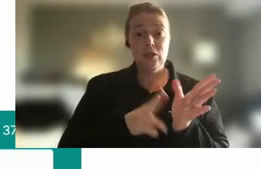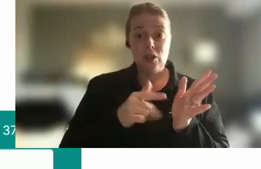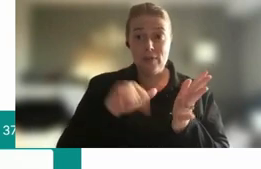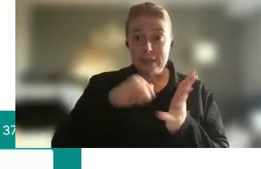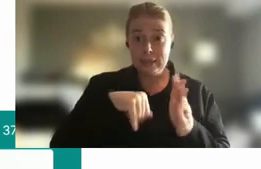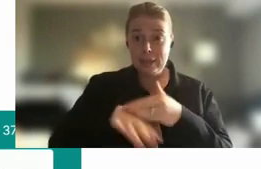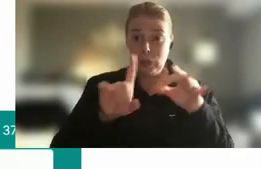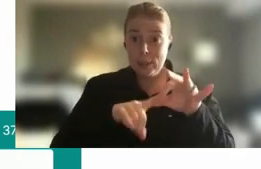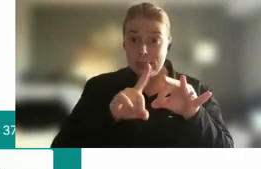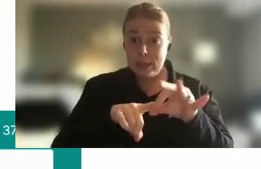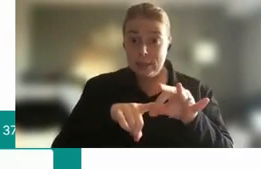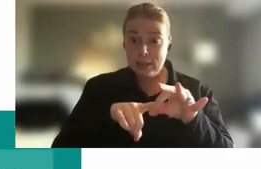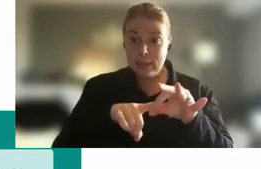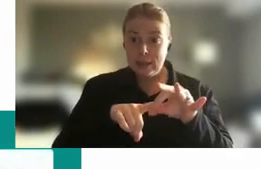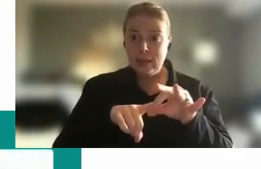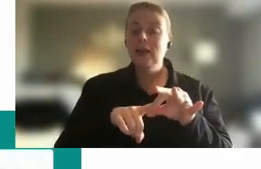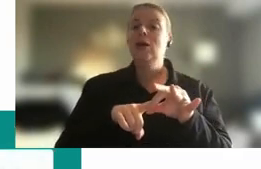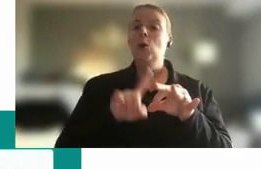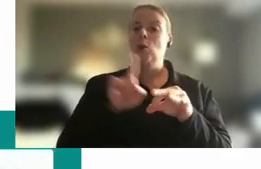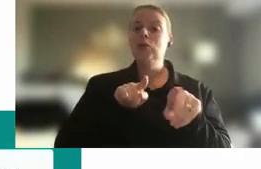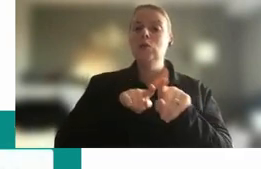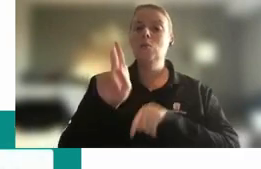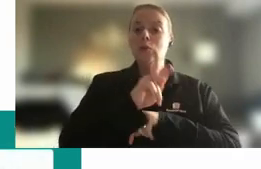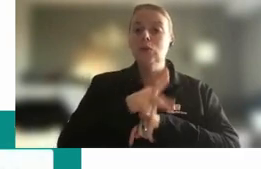name for public servants in Queensland?